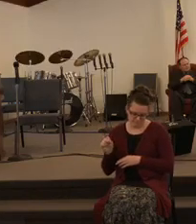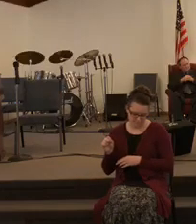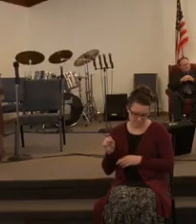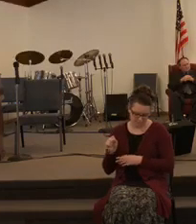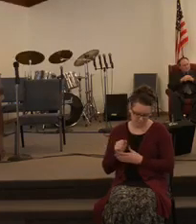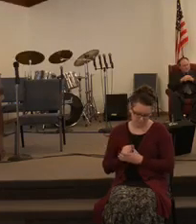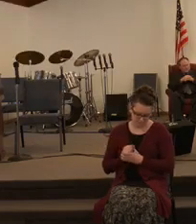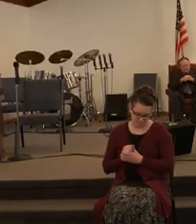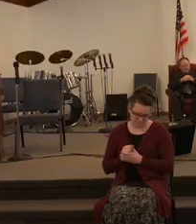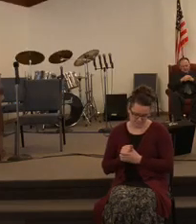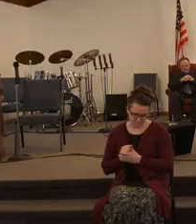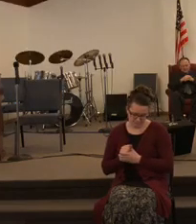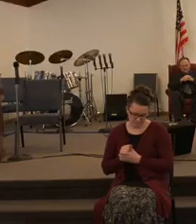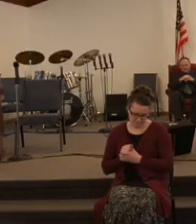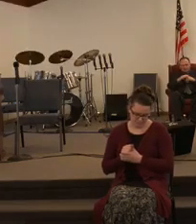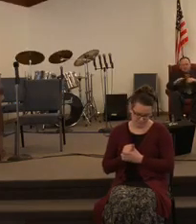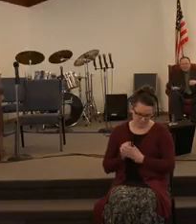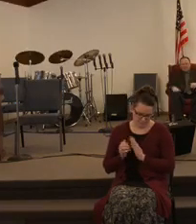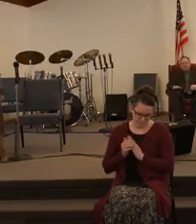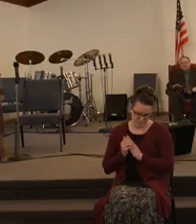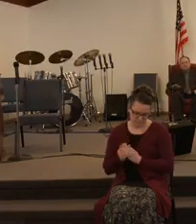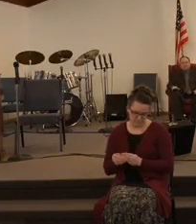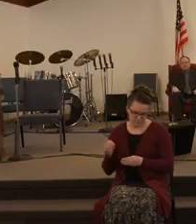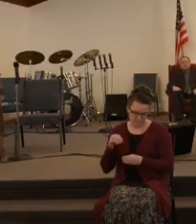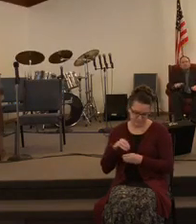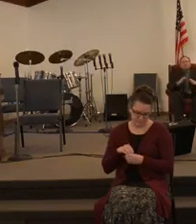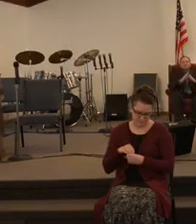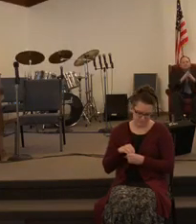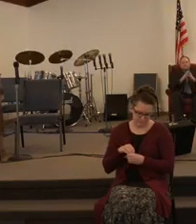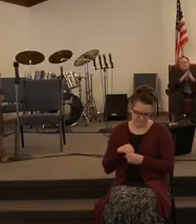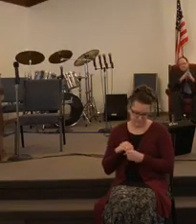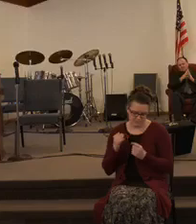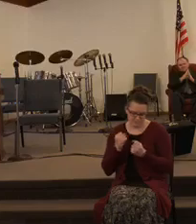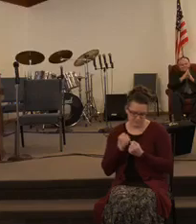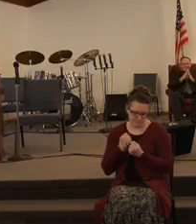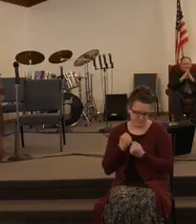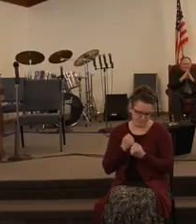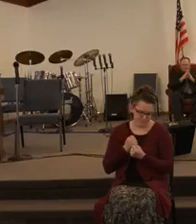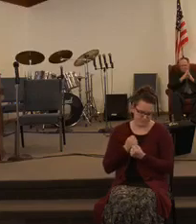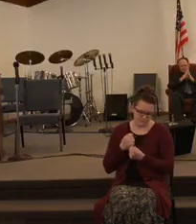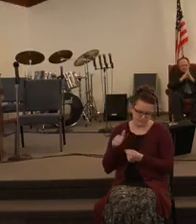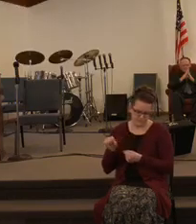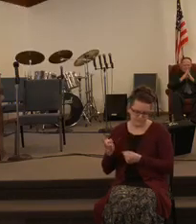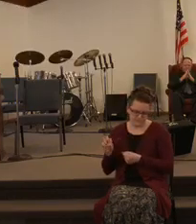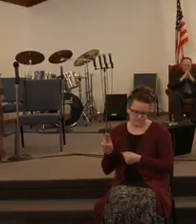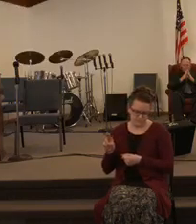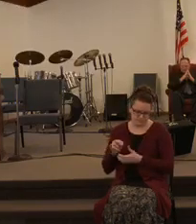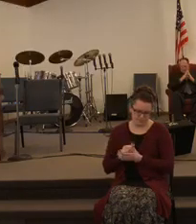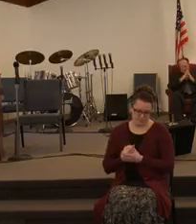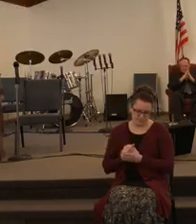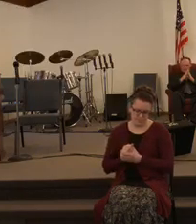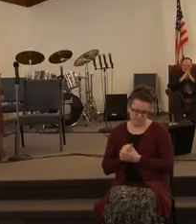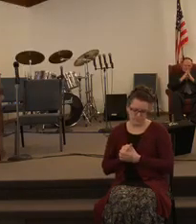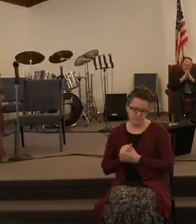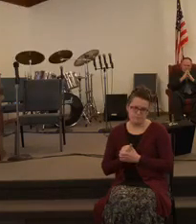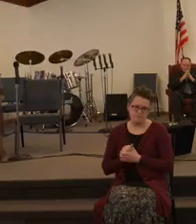calling. I'm going to sing a song for the salvation.